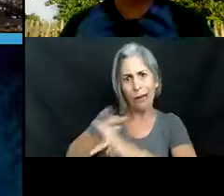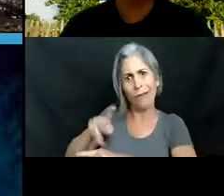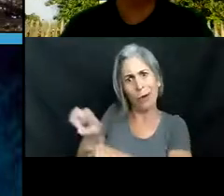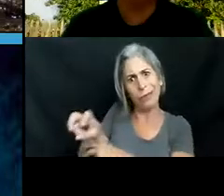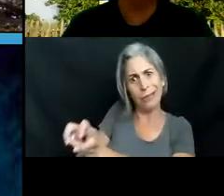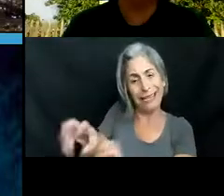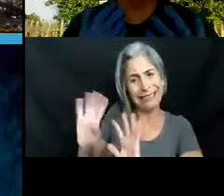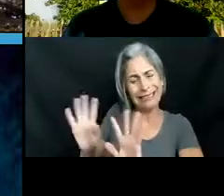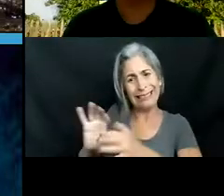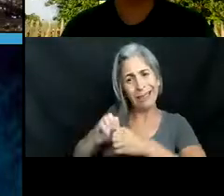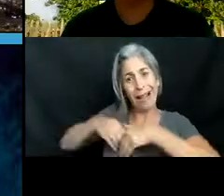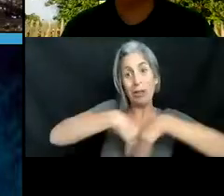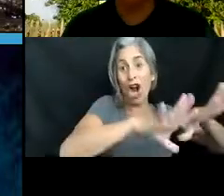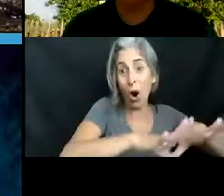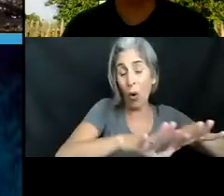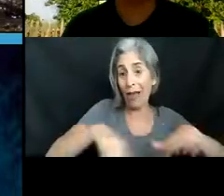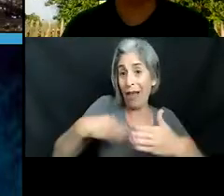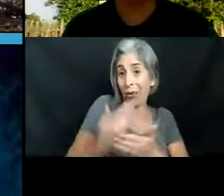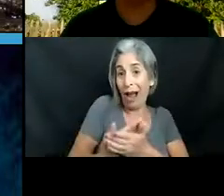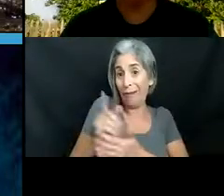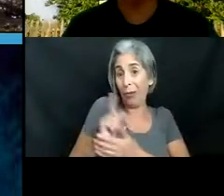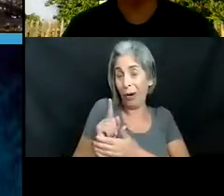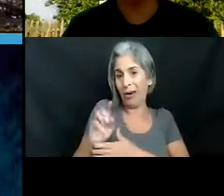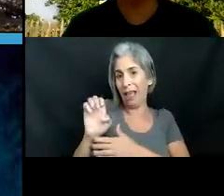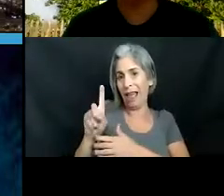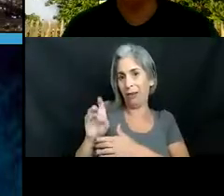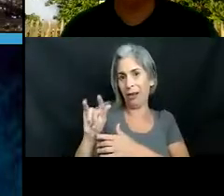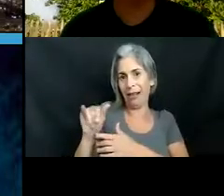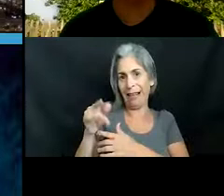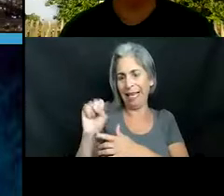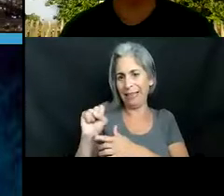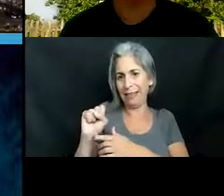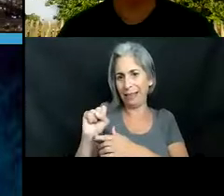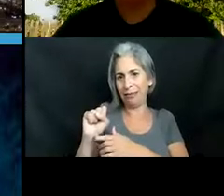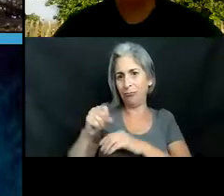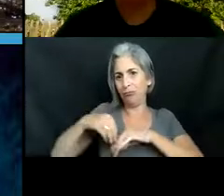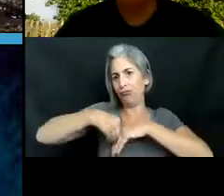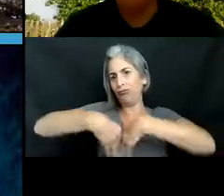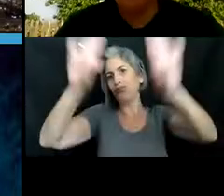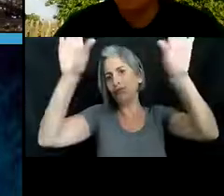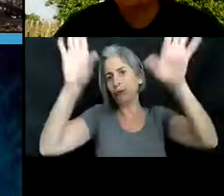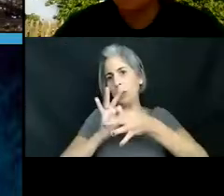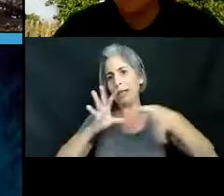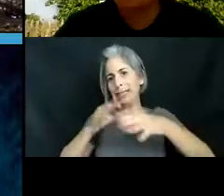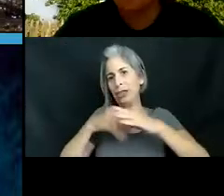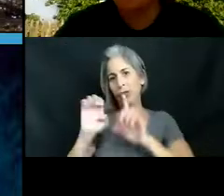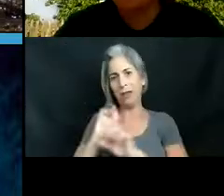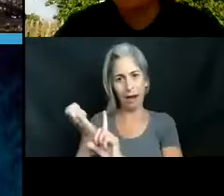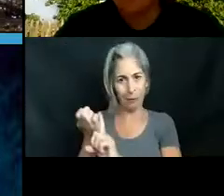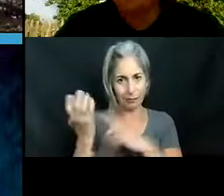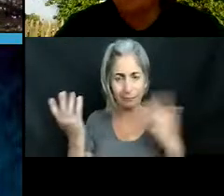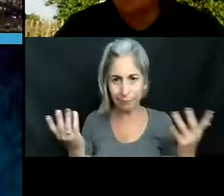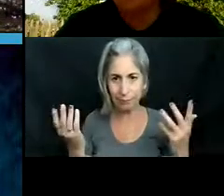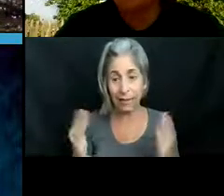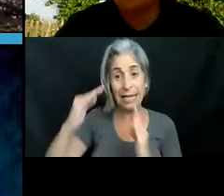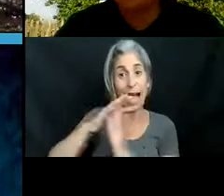someone will get it as a pet decide that they don't want it after a few years and then just release it into the environment in the top right we